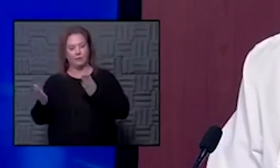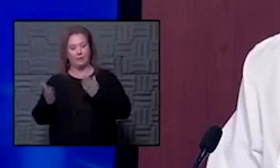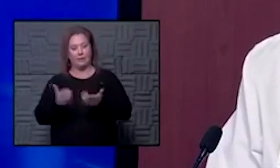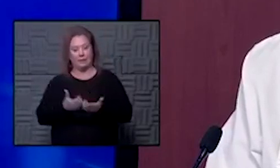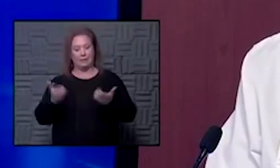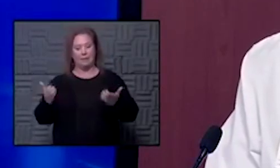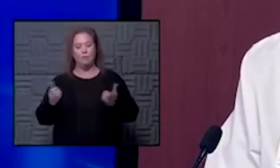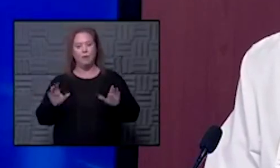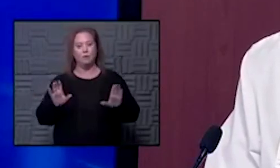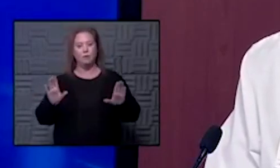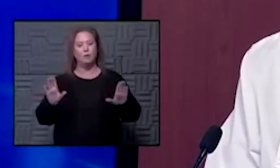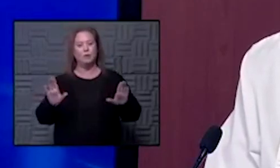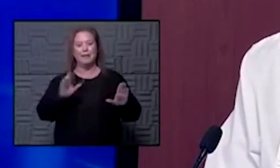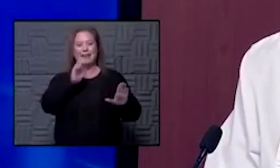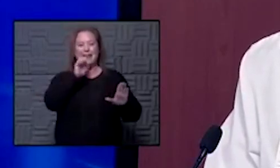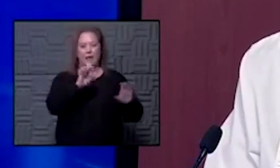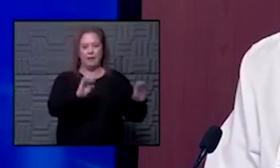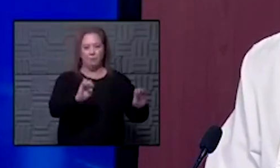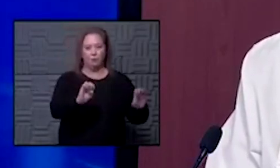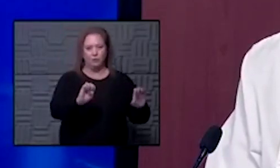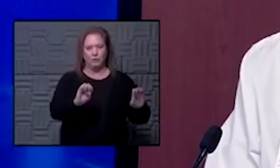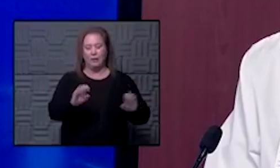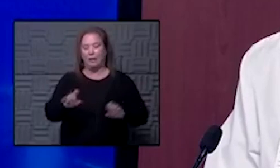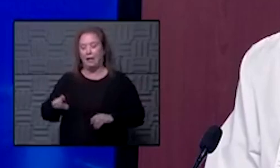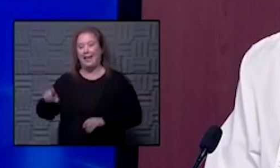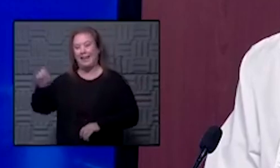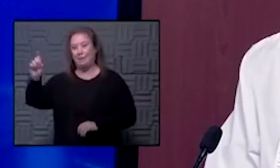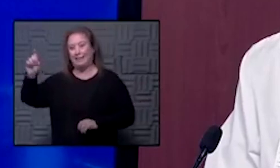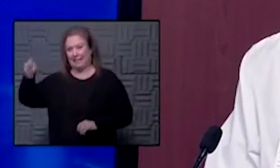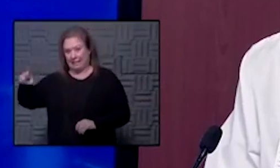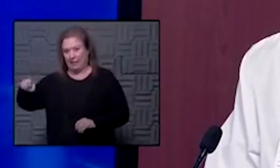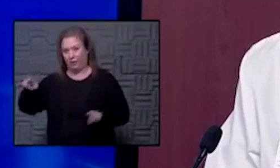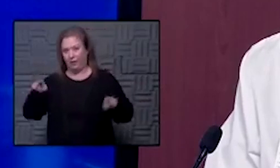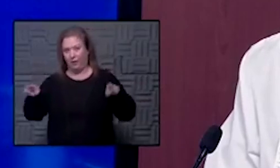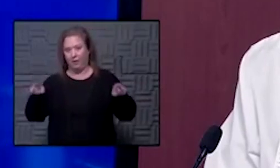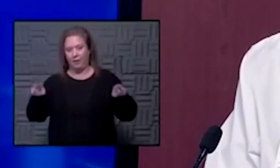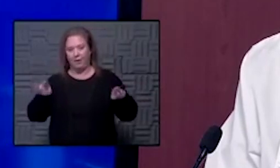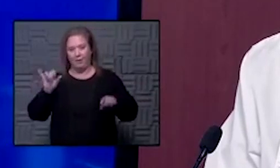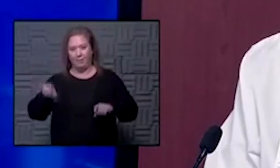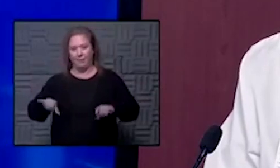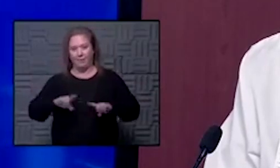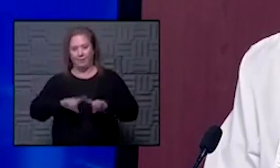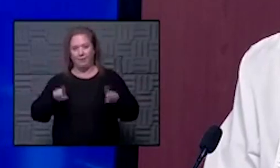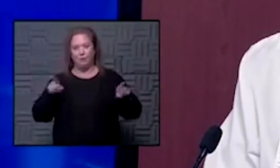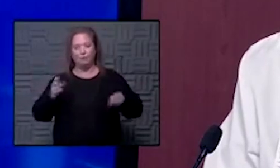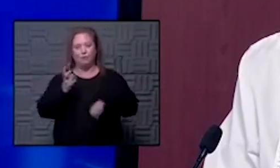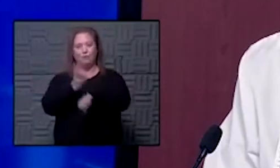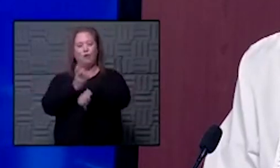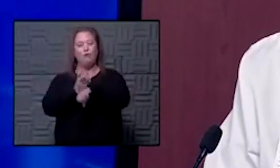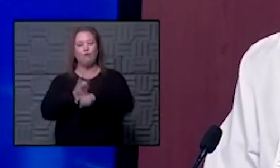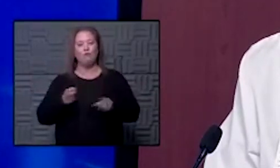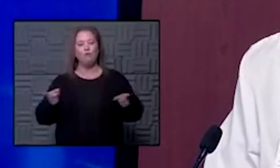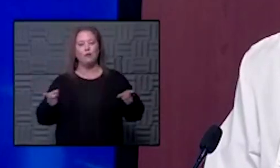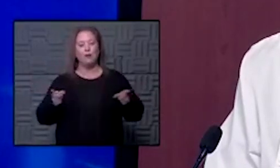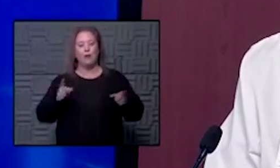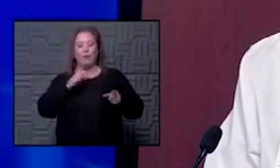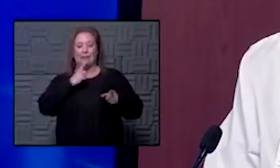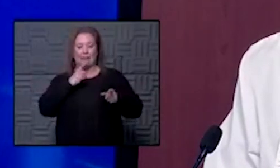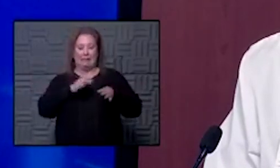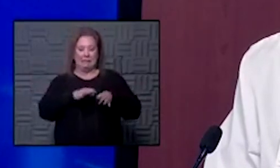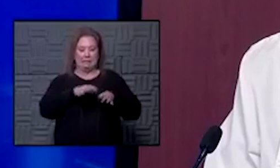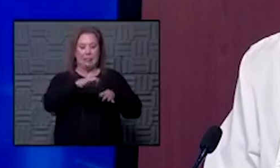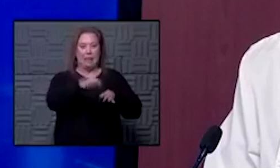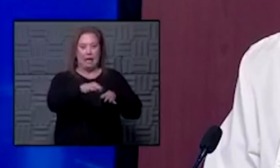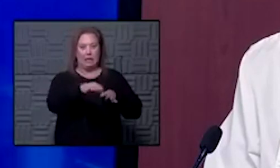between um what is non-emergent and what is necessary is really hard um if we talk about delaying